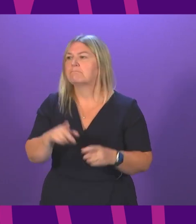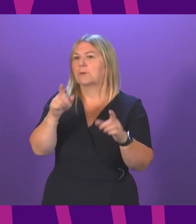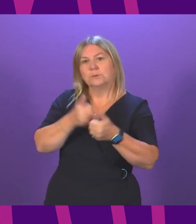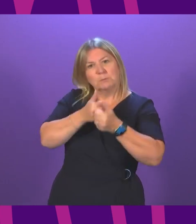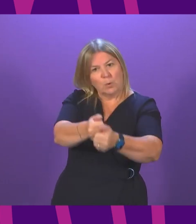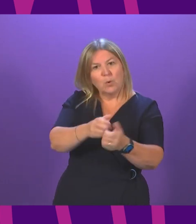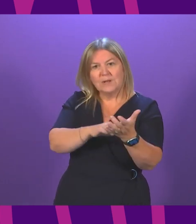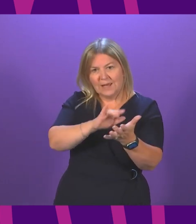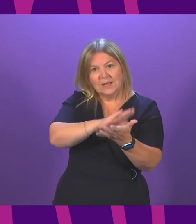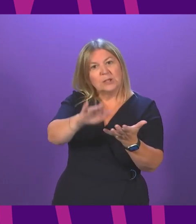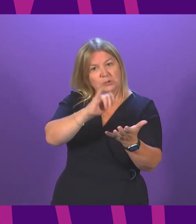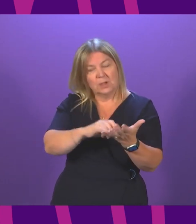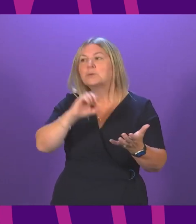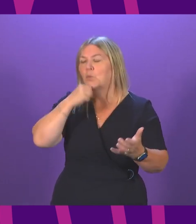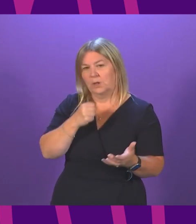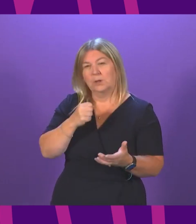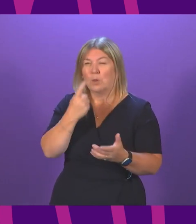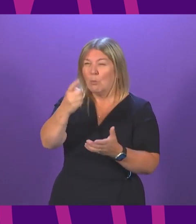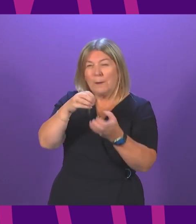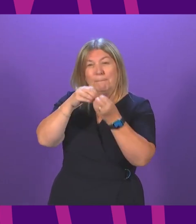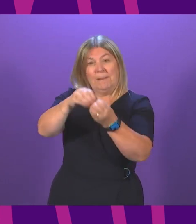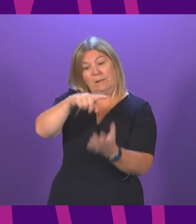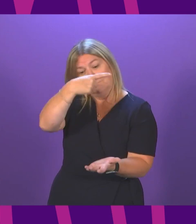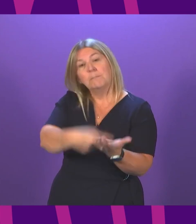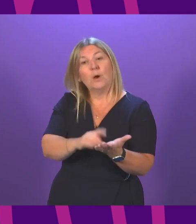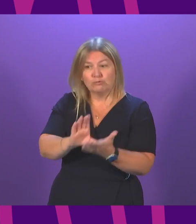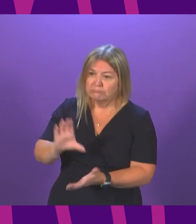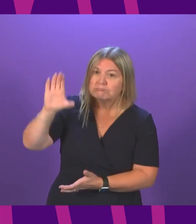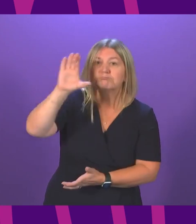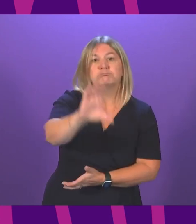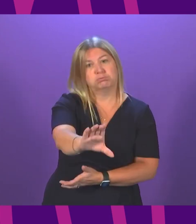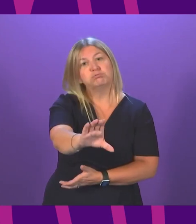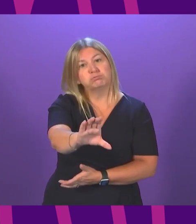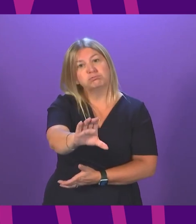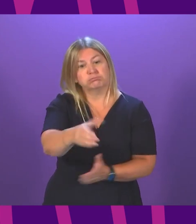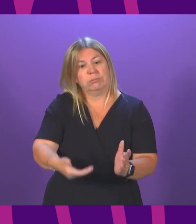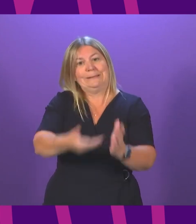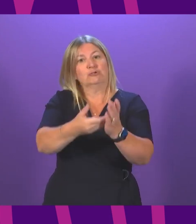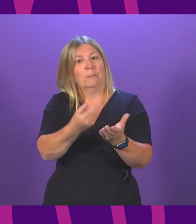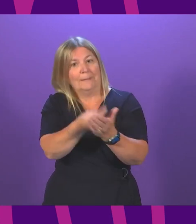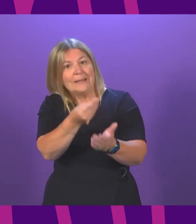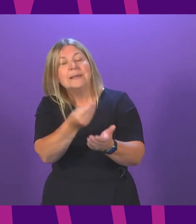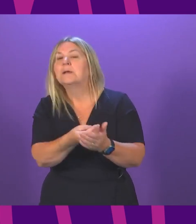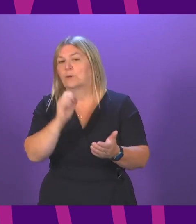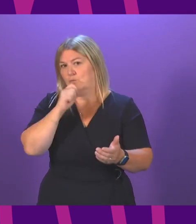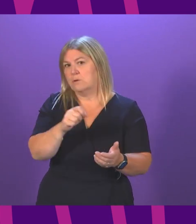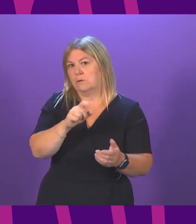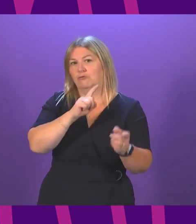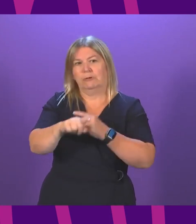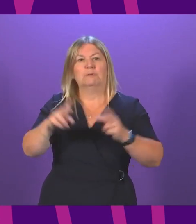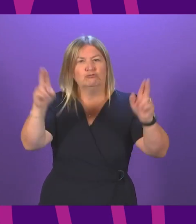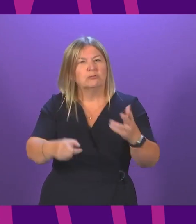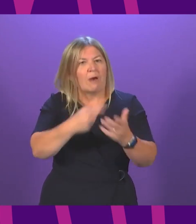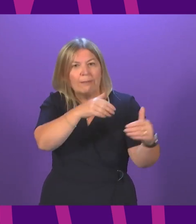our NHS with £1 billion of additional targeted resource to support recovery. When I saw one of the Tory